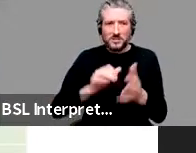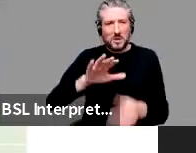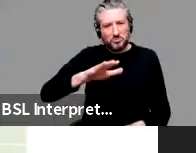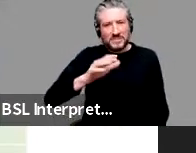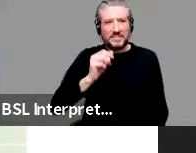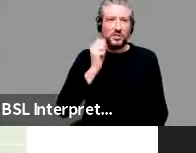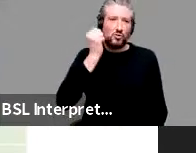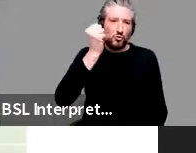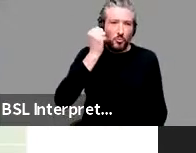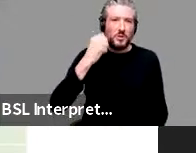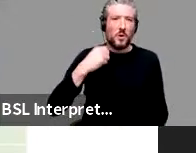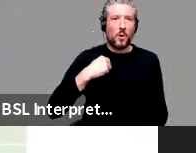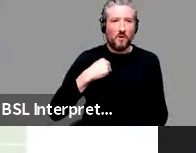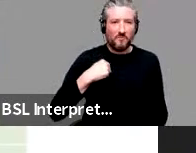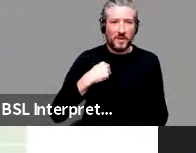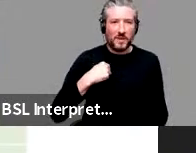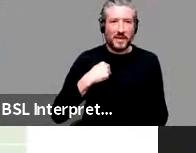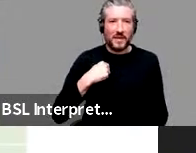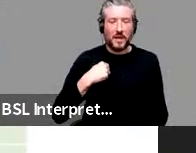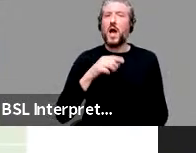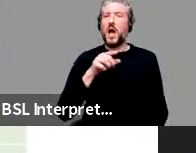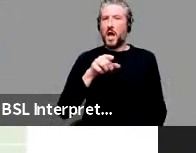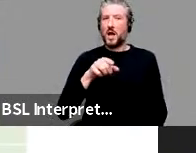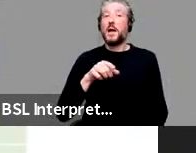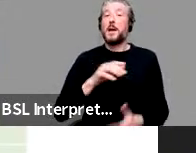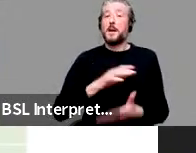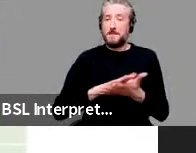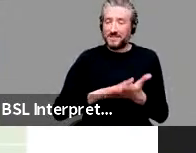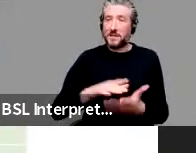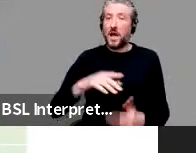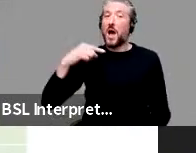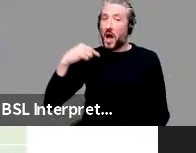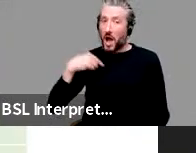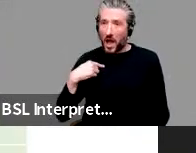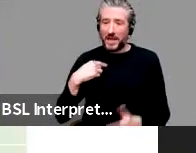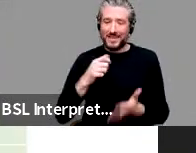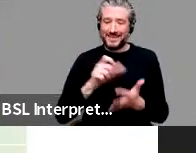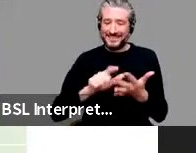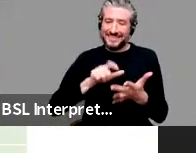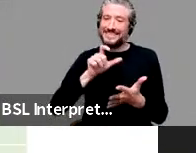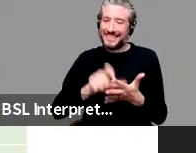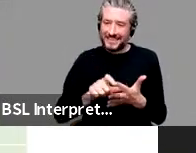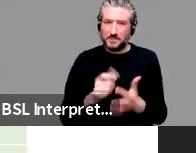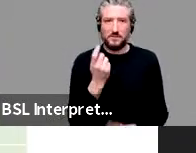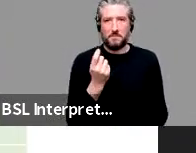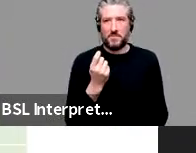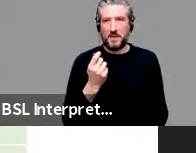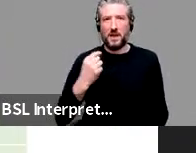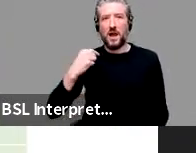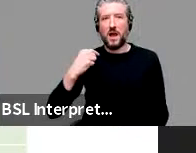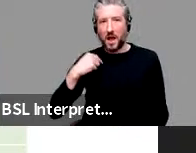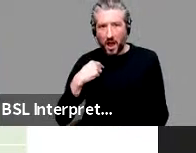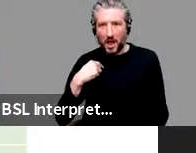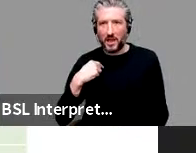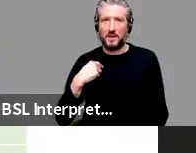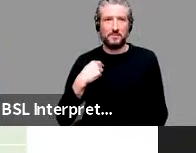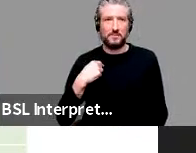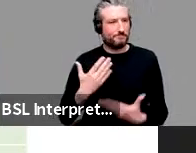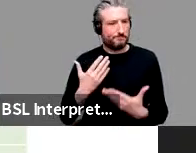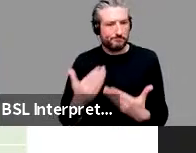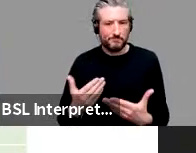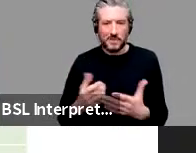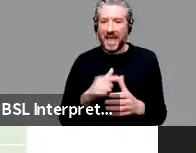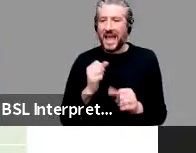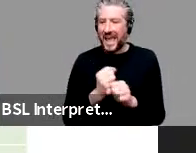as saying, I did something stupid to get thrown out of the game. You have to construe me as a gentive to interpret that.